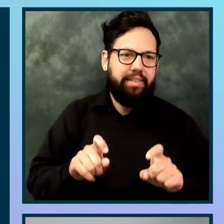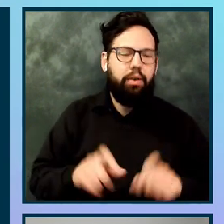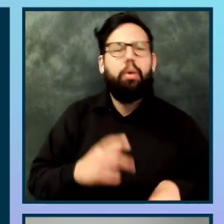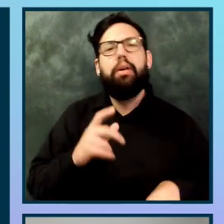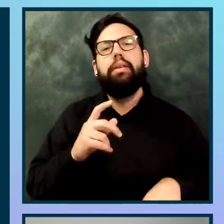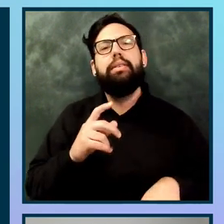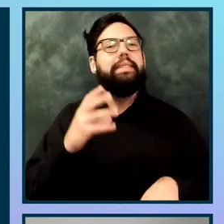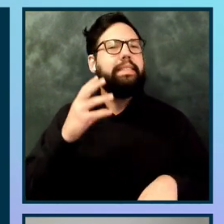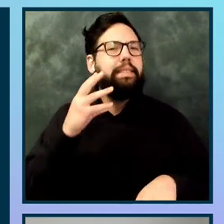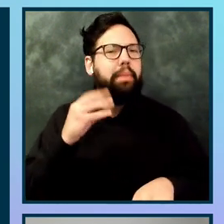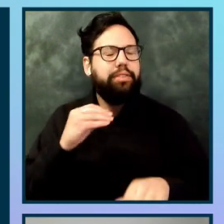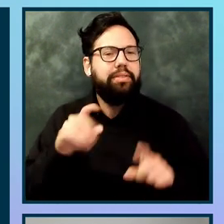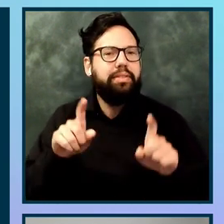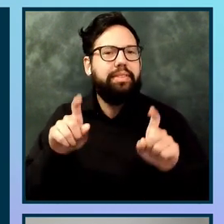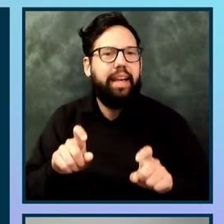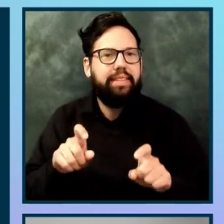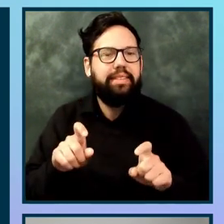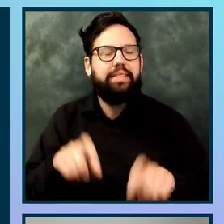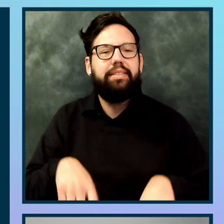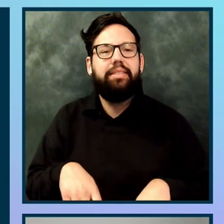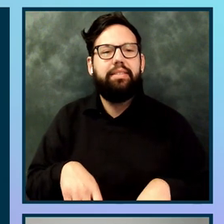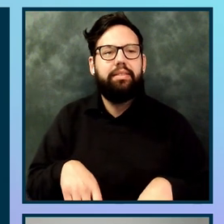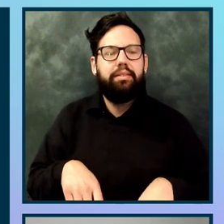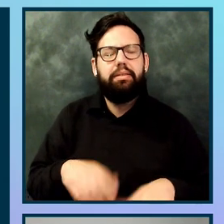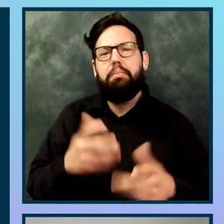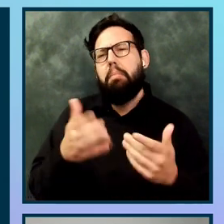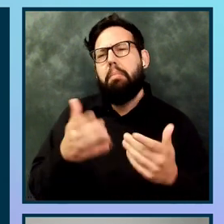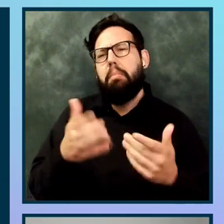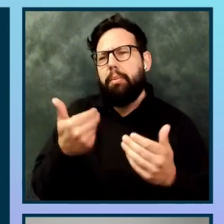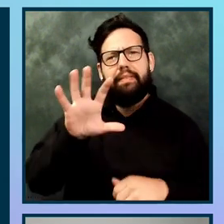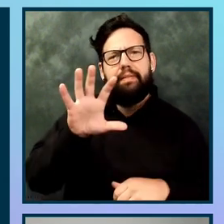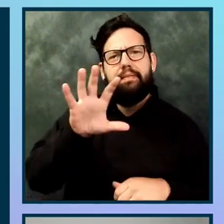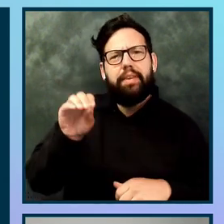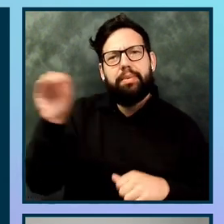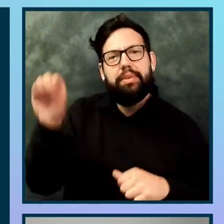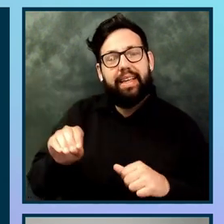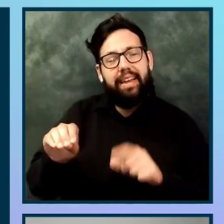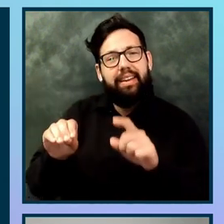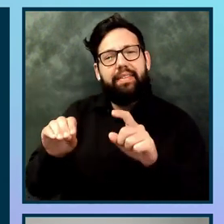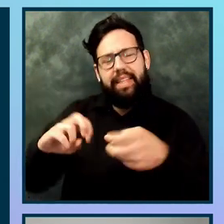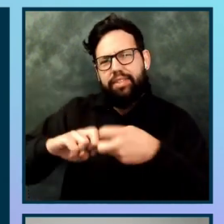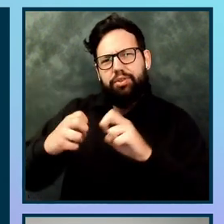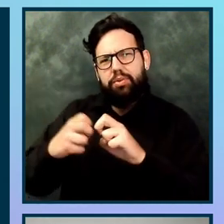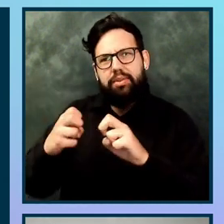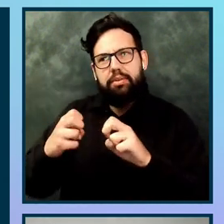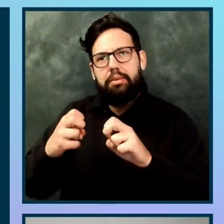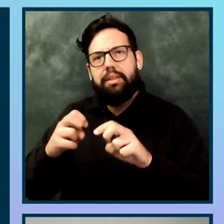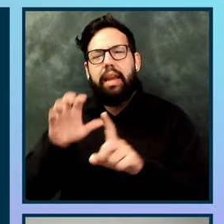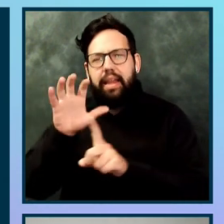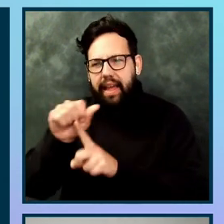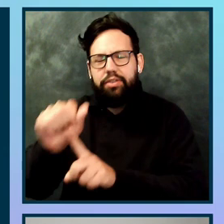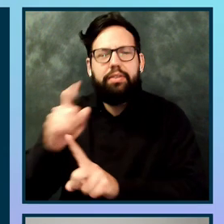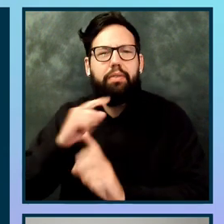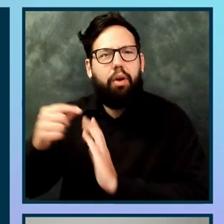percent of the issues can be automated, can be detected with automate tests. And of course, the